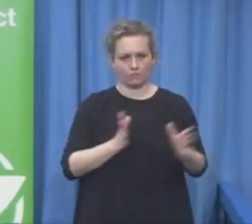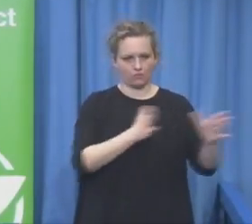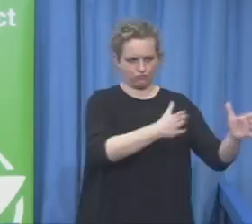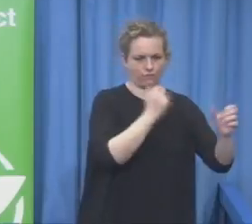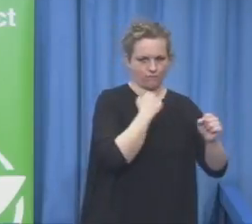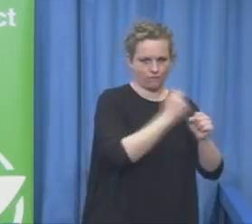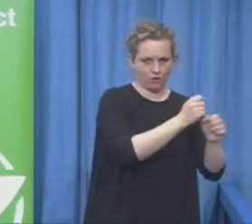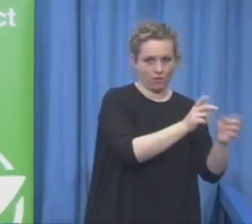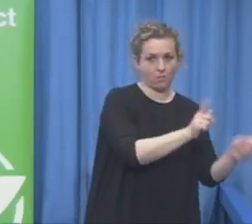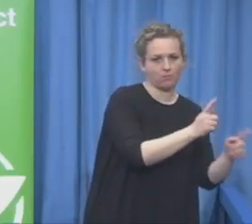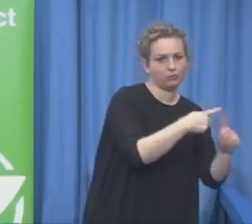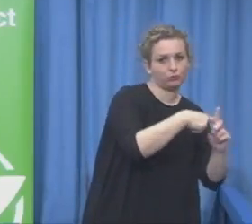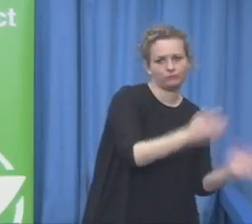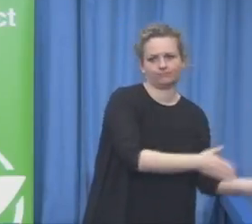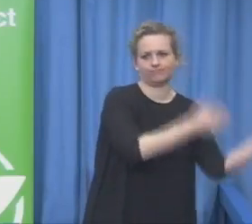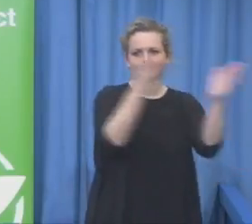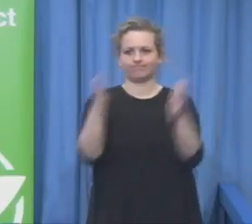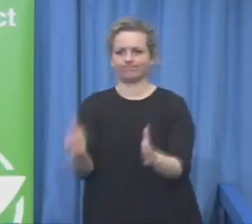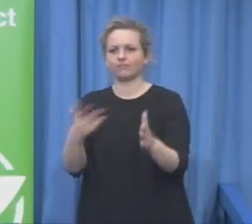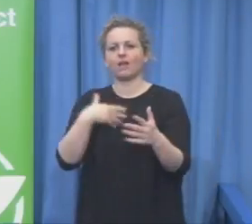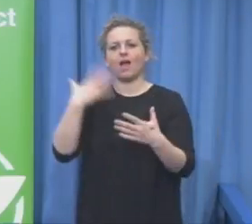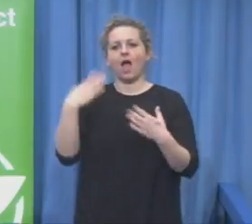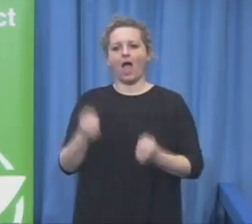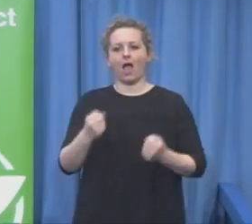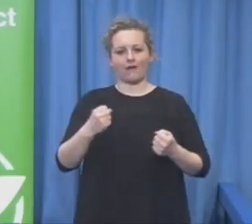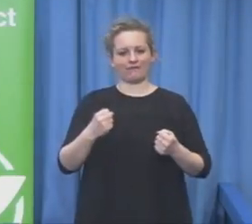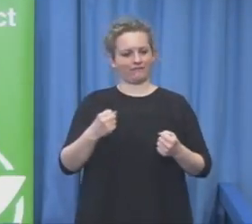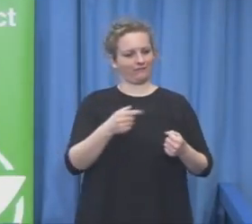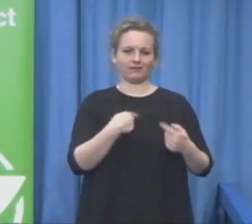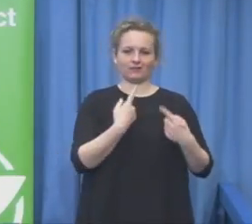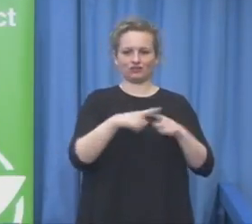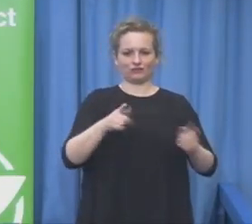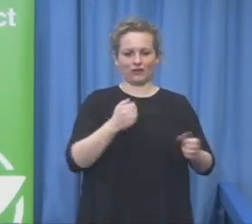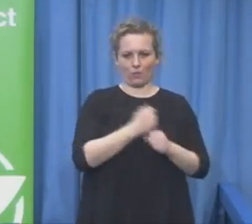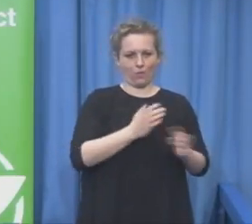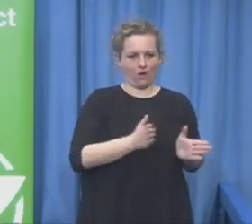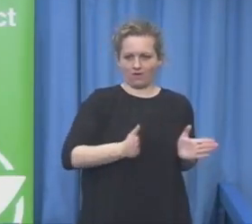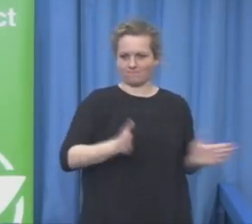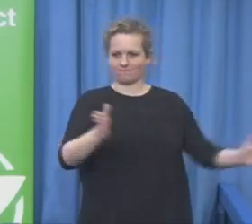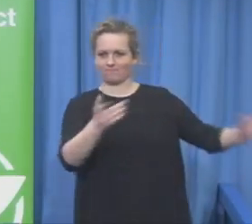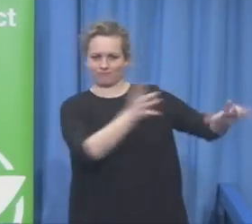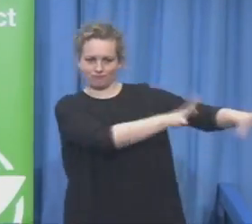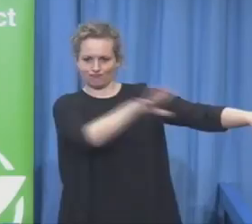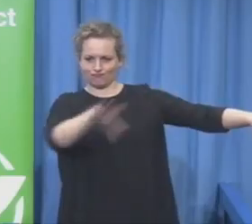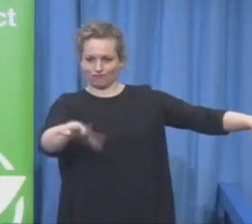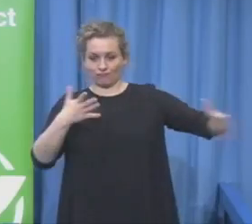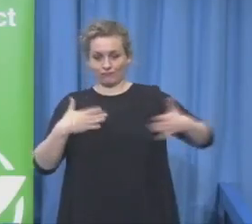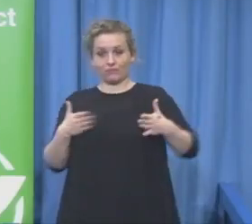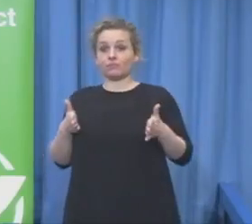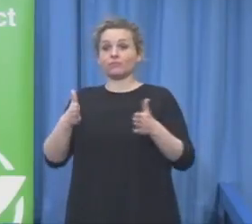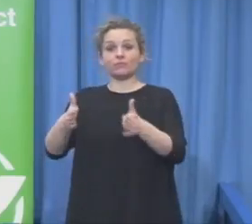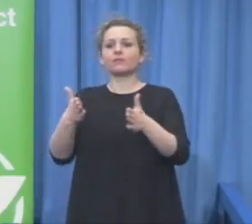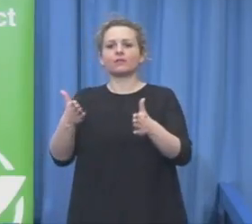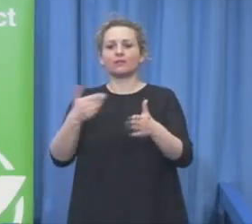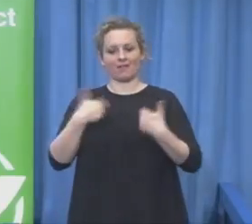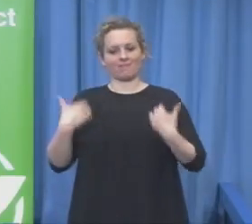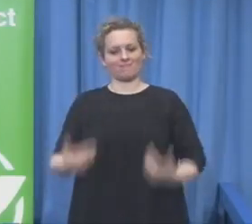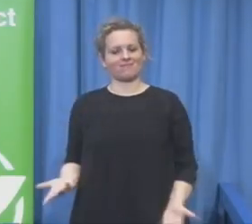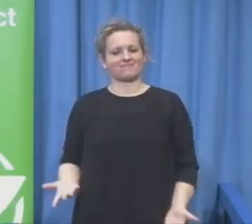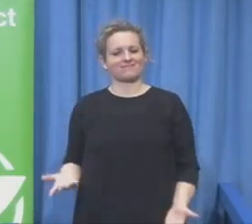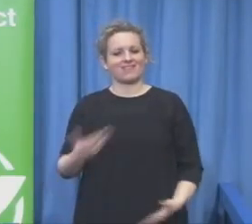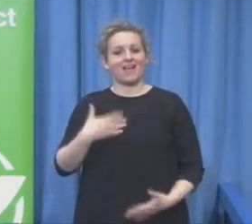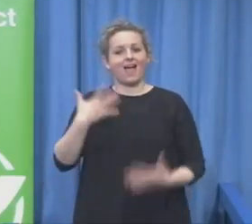several hats, everybody here. And the most important of my hats is, of course, that I'm a father of two persons with disabilities.